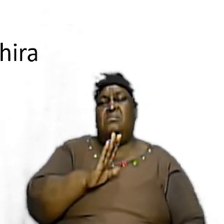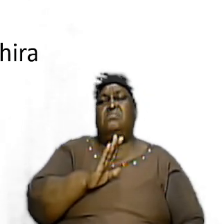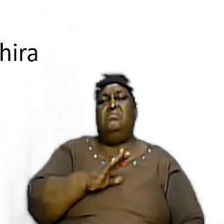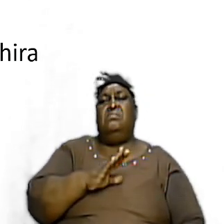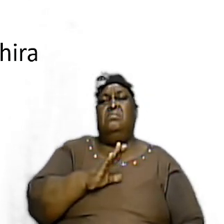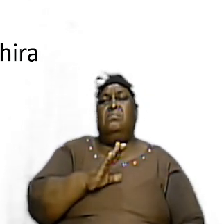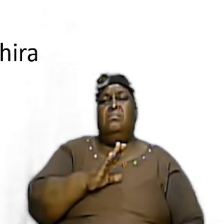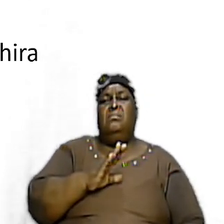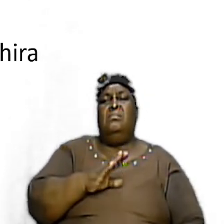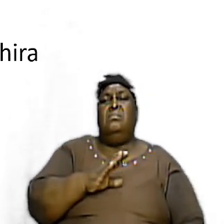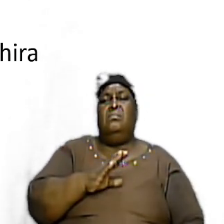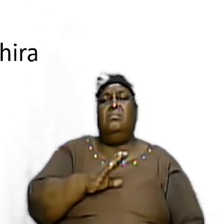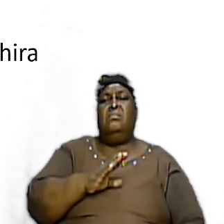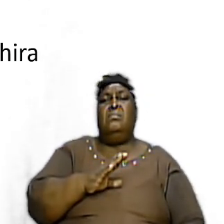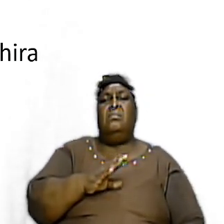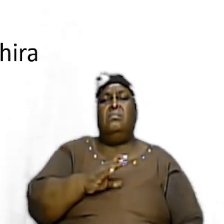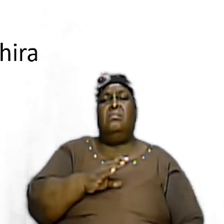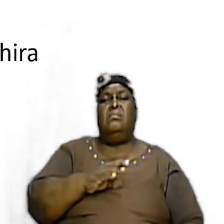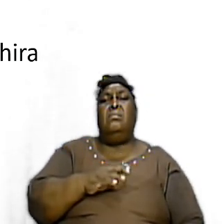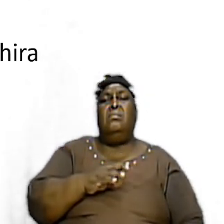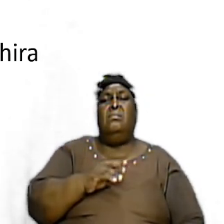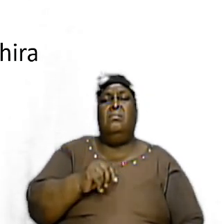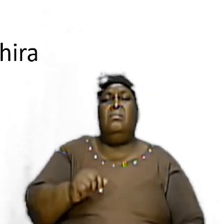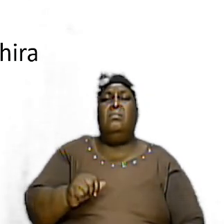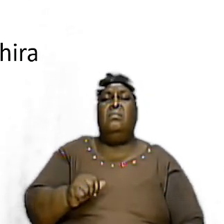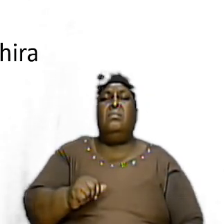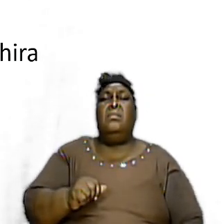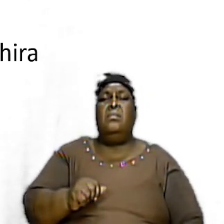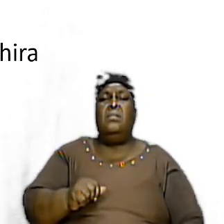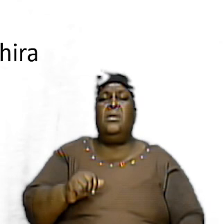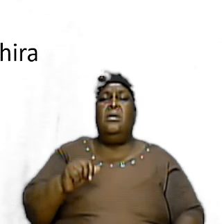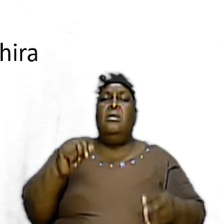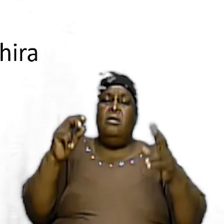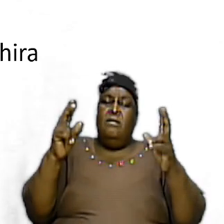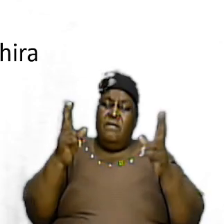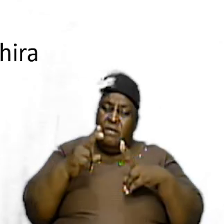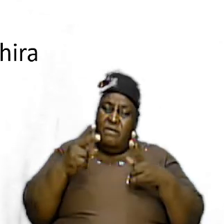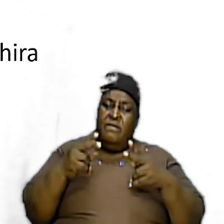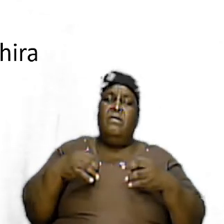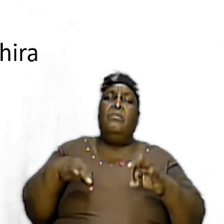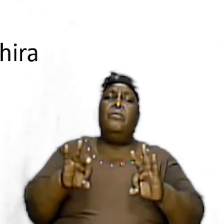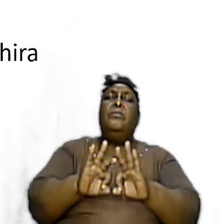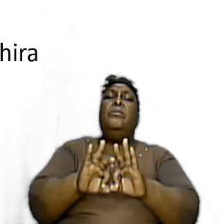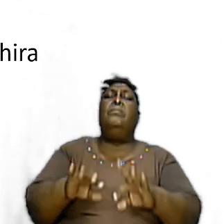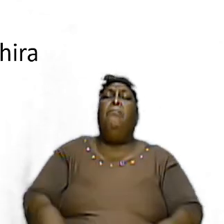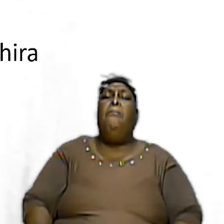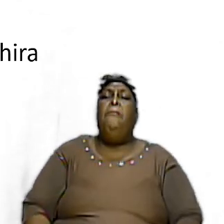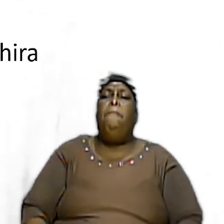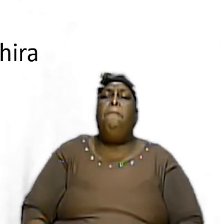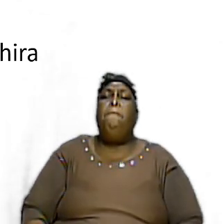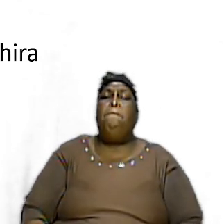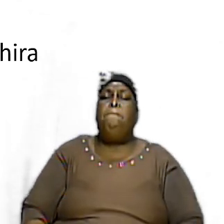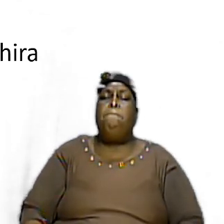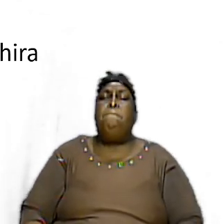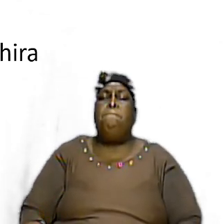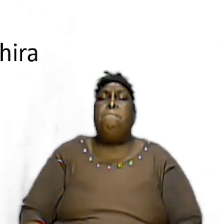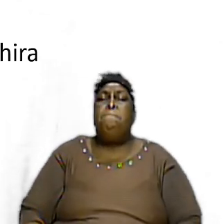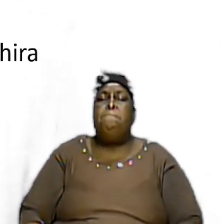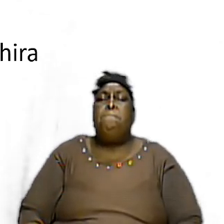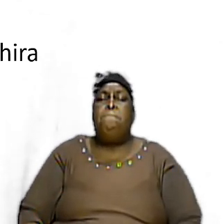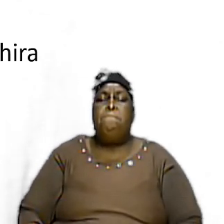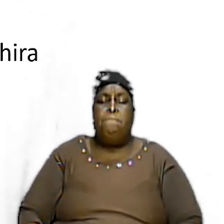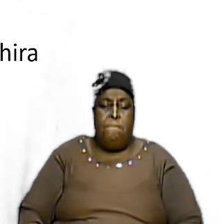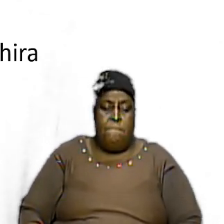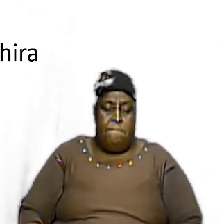or else and so it is very very very important very serious very